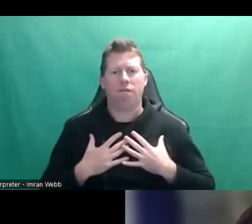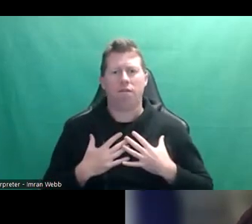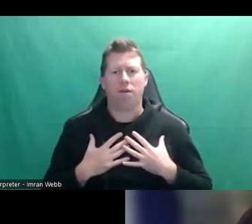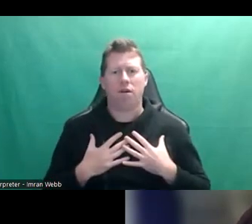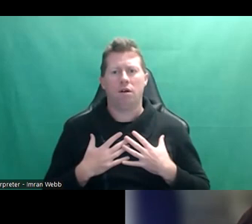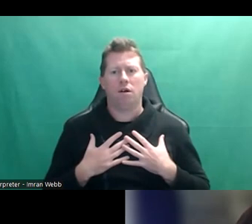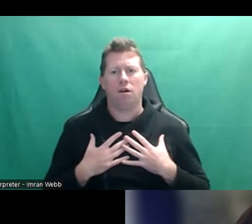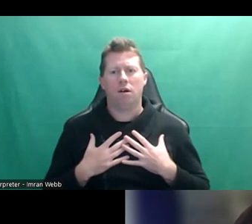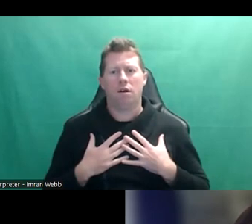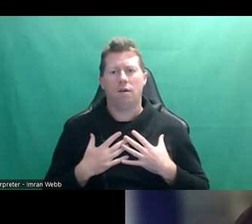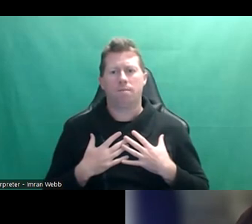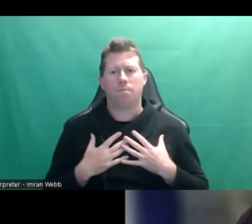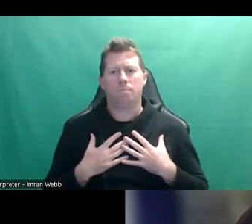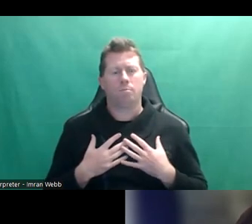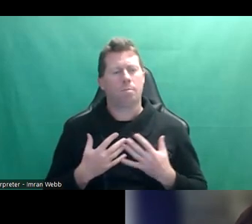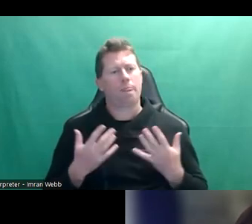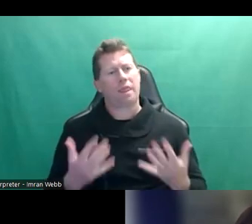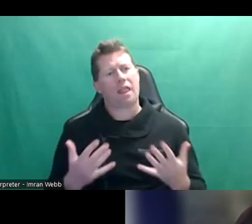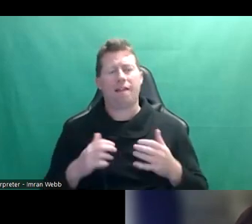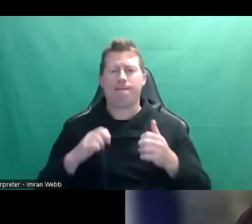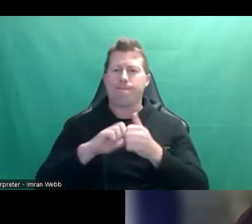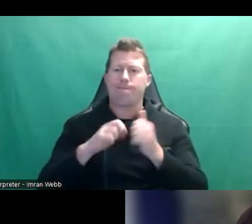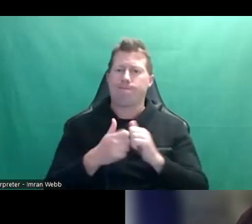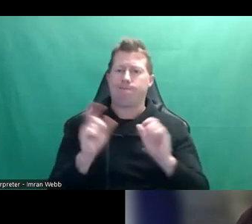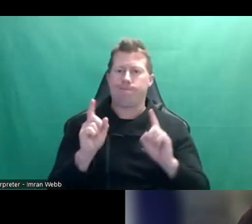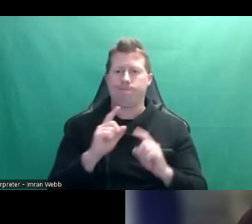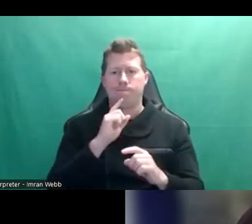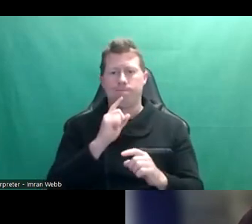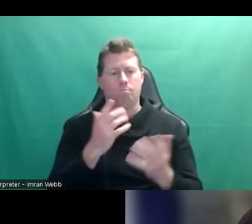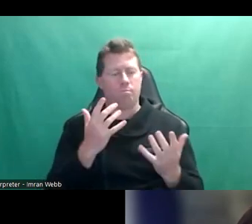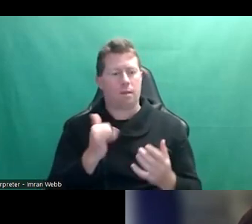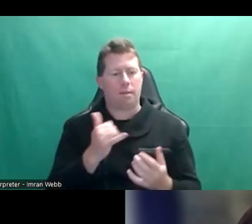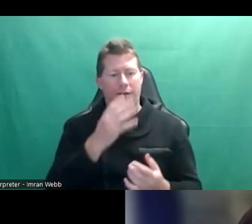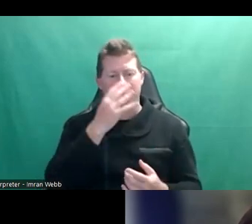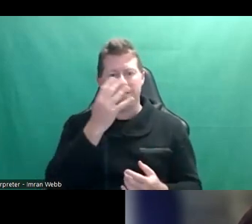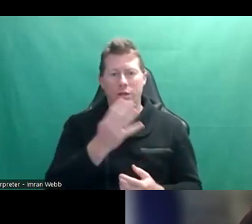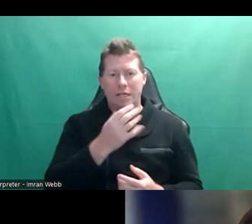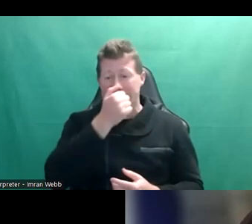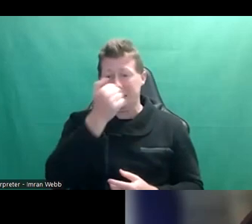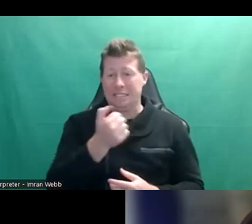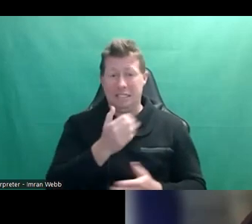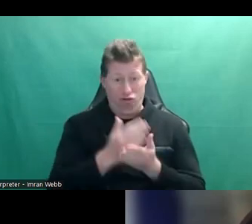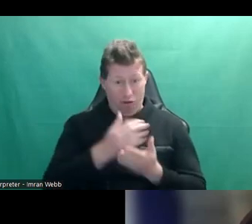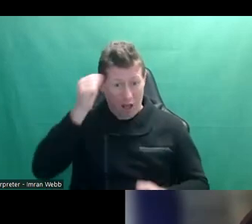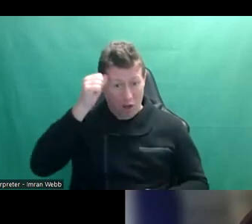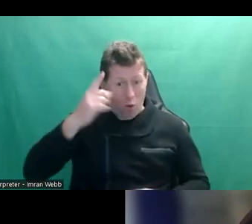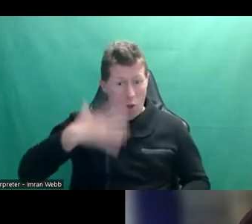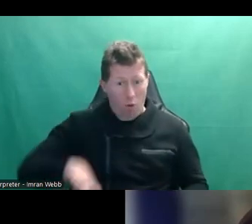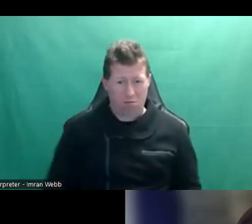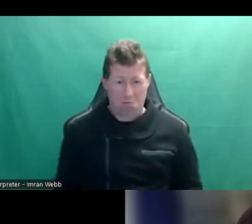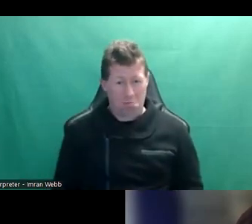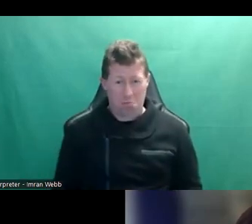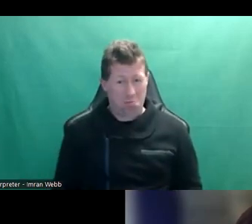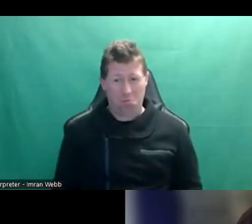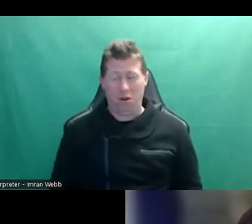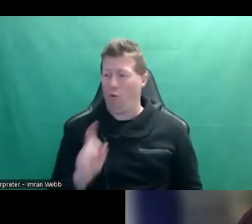The key problem being that when you say 14 or 16, you don't even know, like, like, what kind of sex